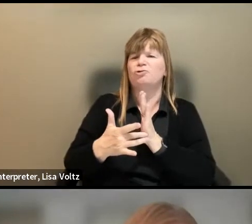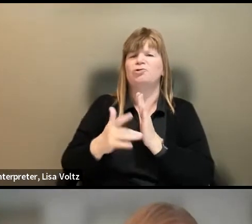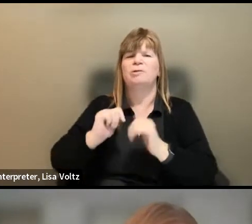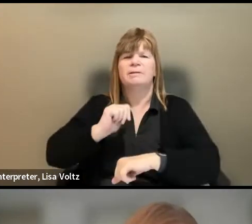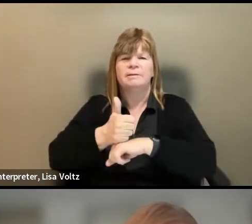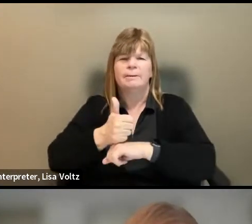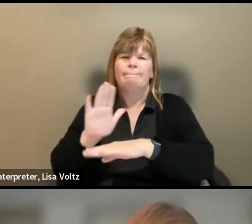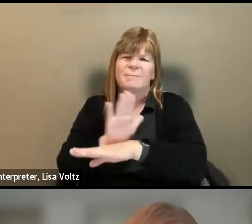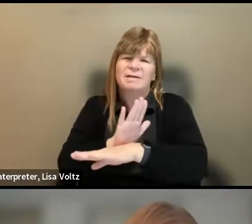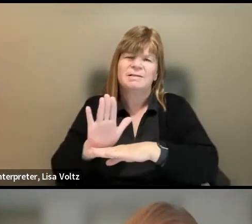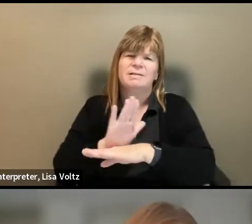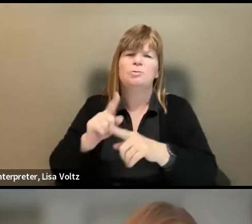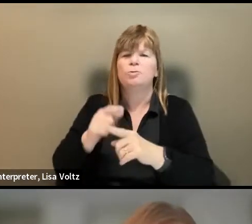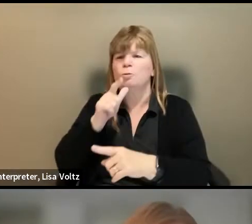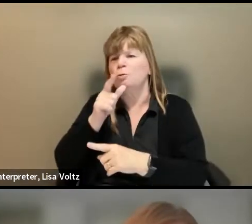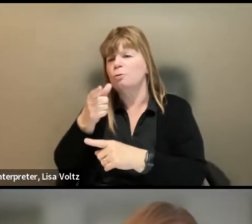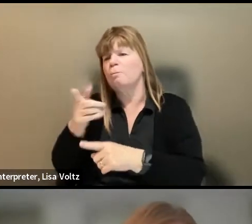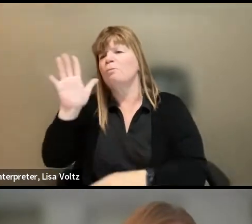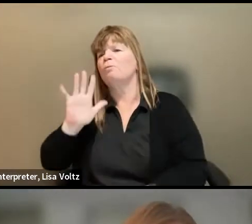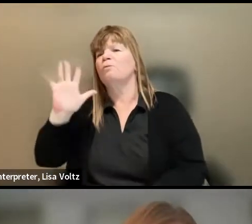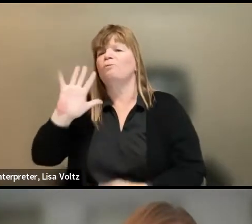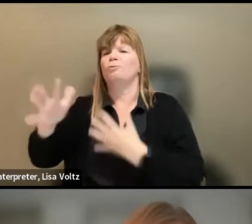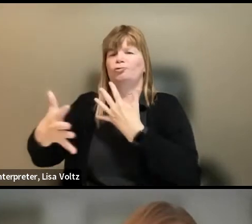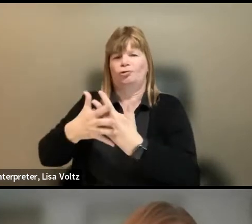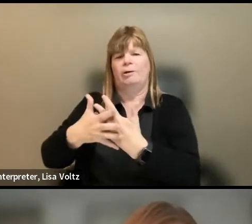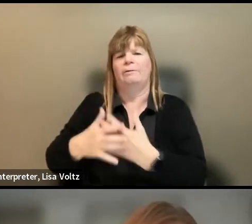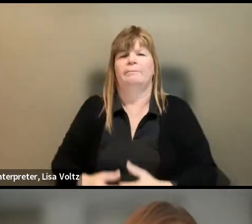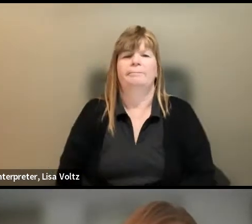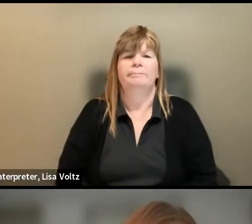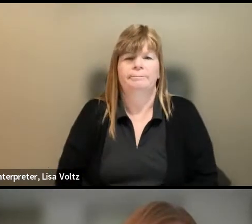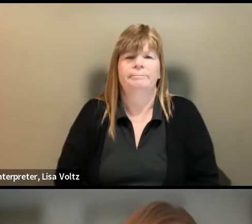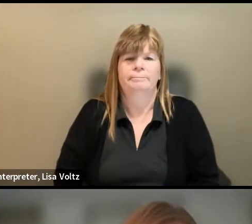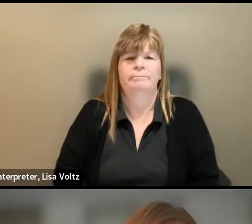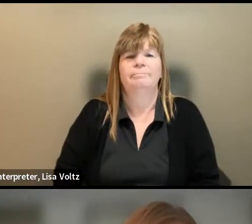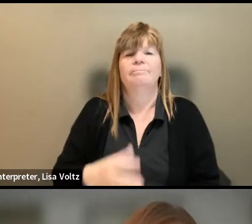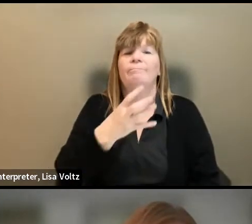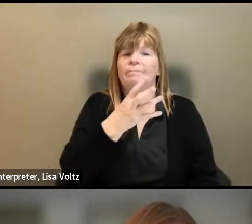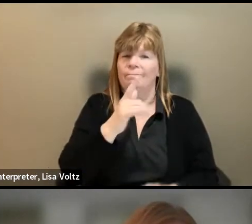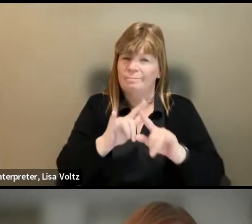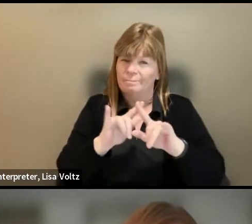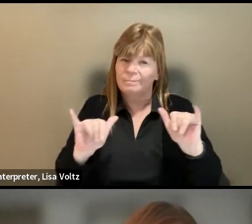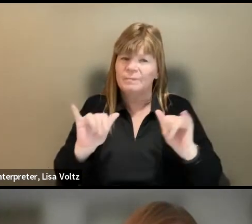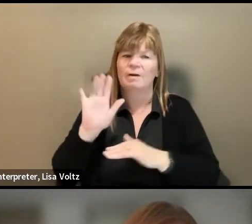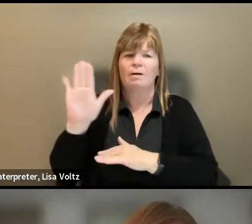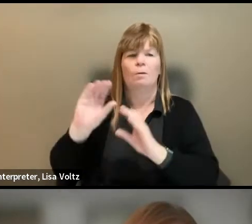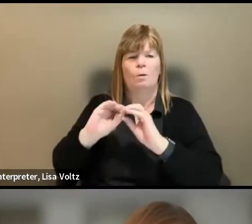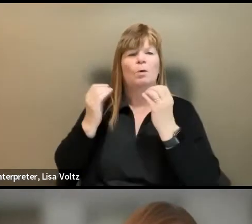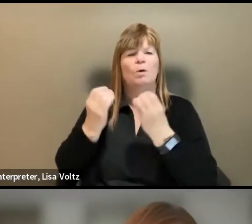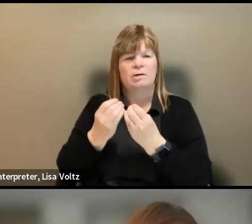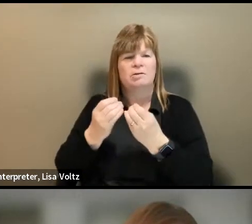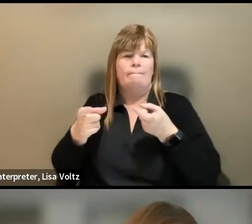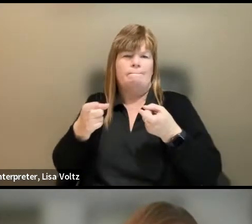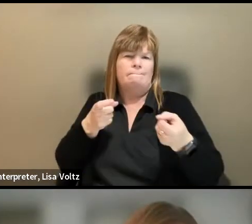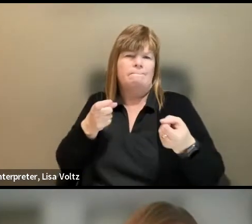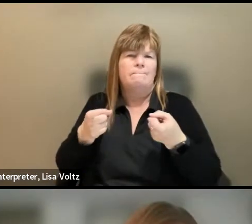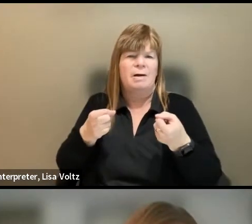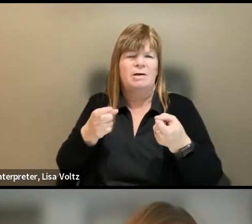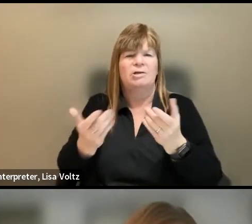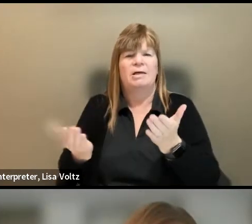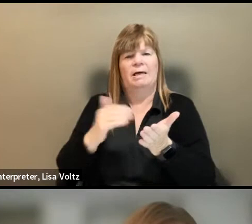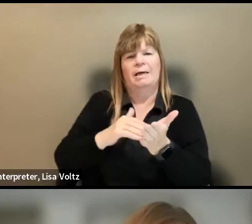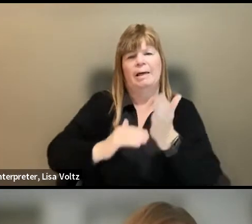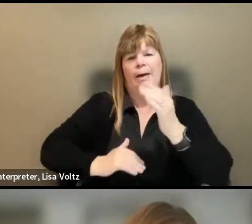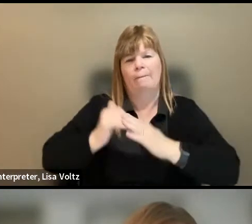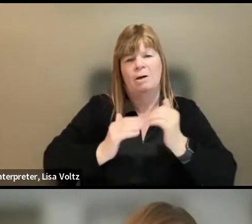to previously incarcerated individuals. Additionally, the organization manages the Rebuilding